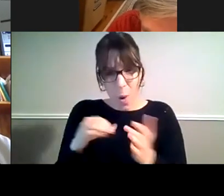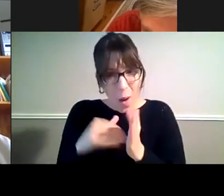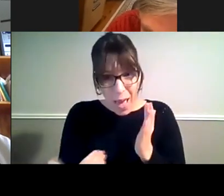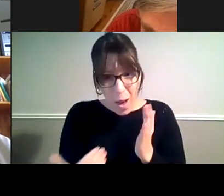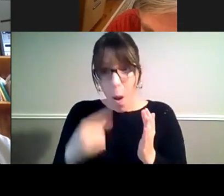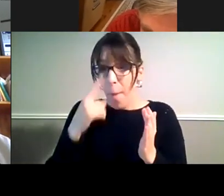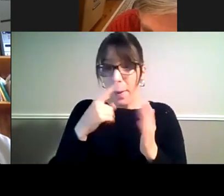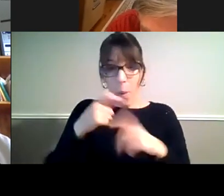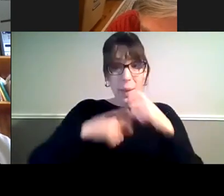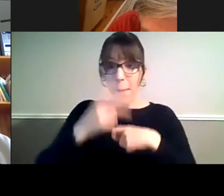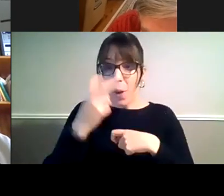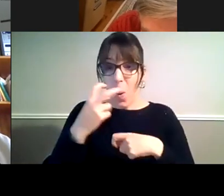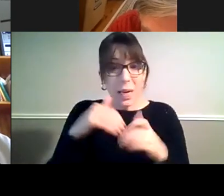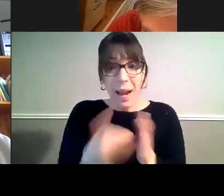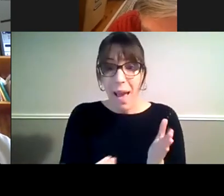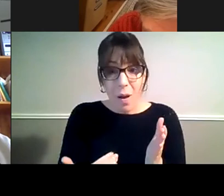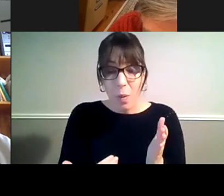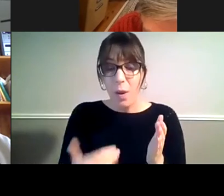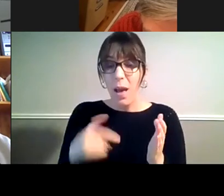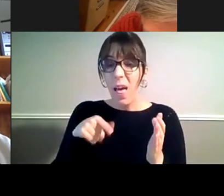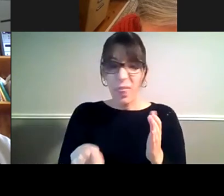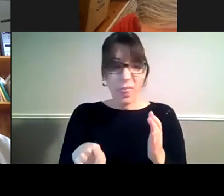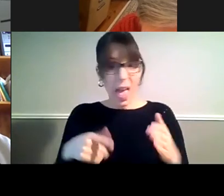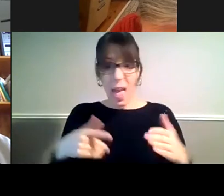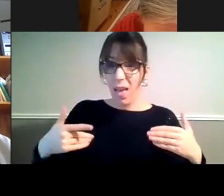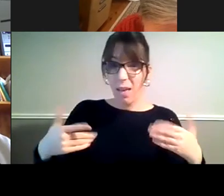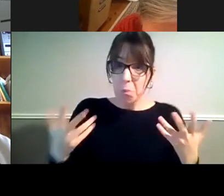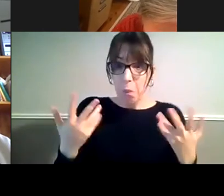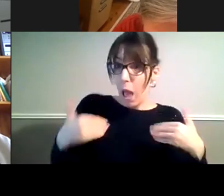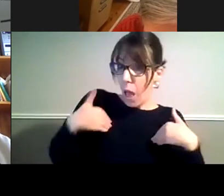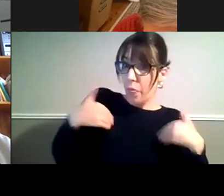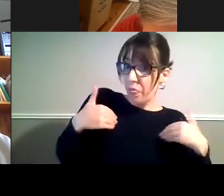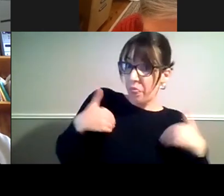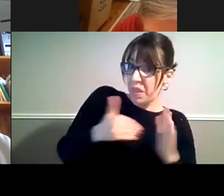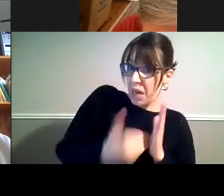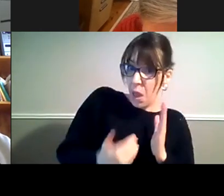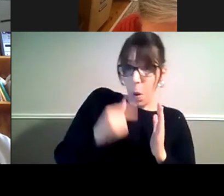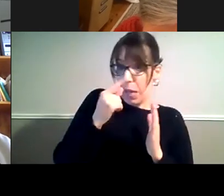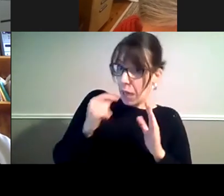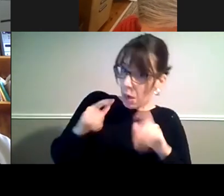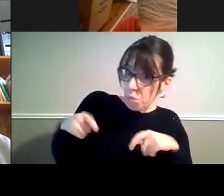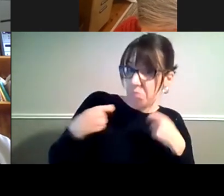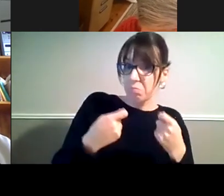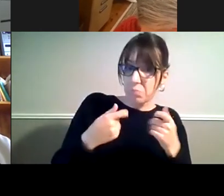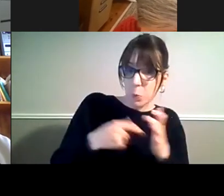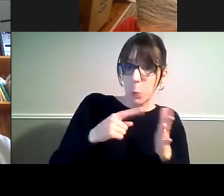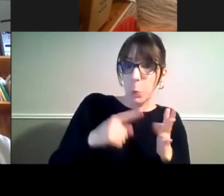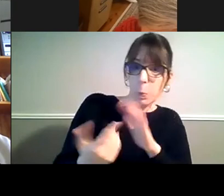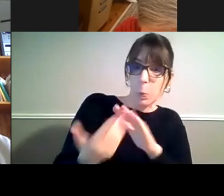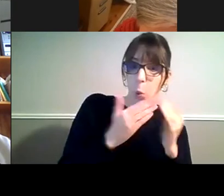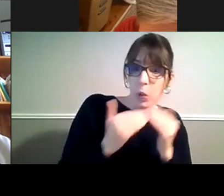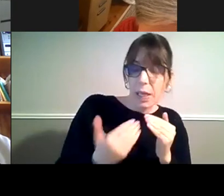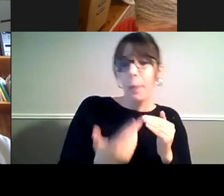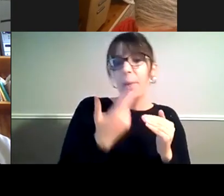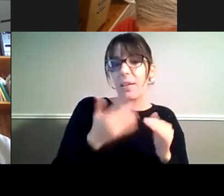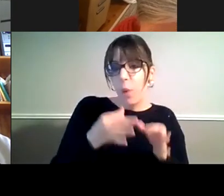there's people out there who could be more active, they're already healthy potentially and could contribute to community, but longer pushback,